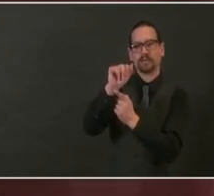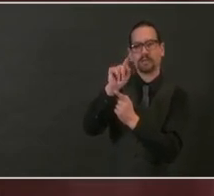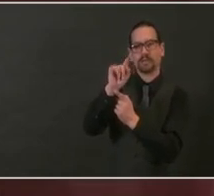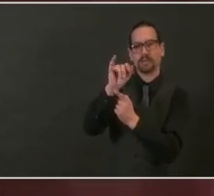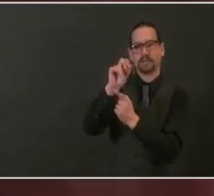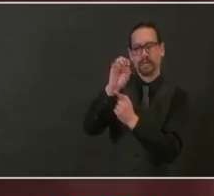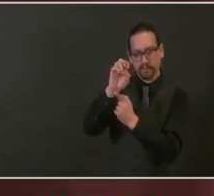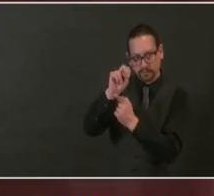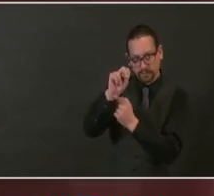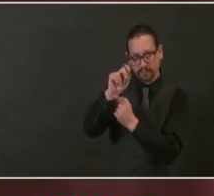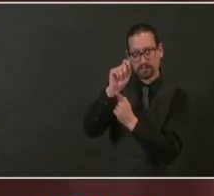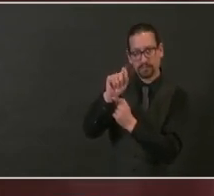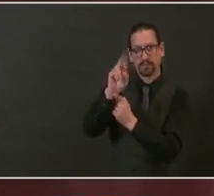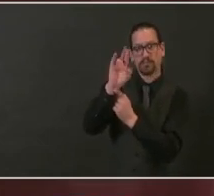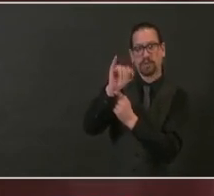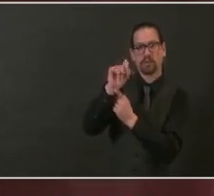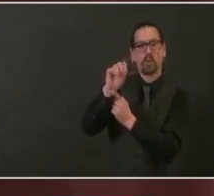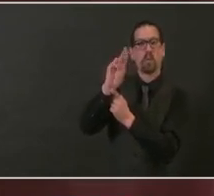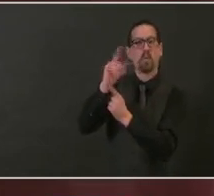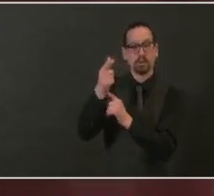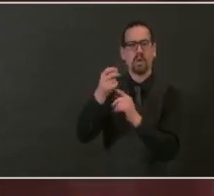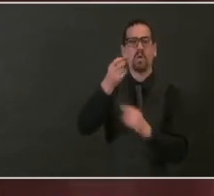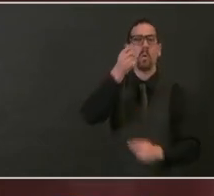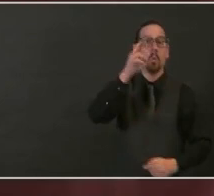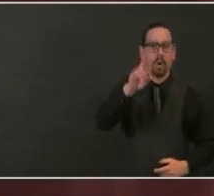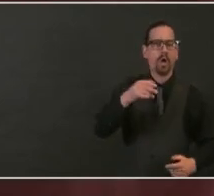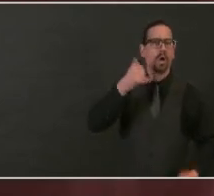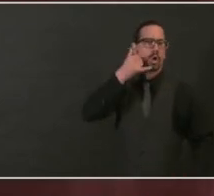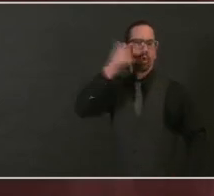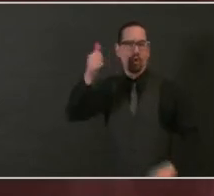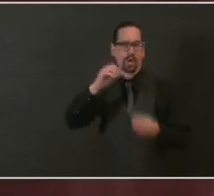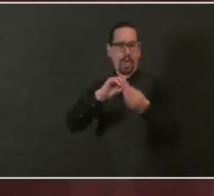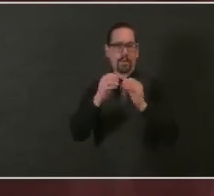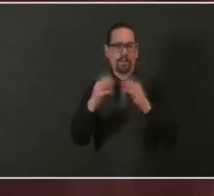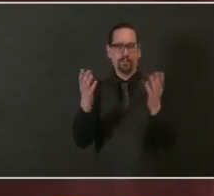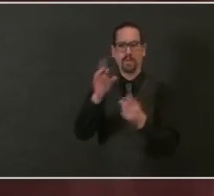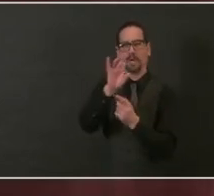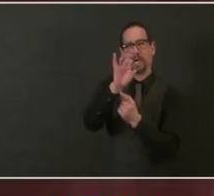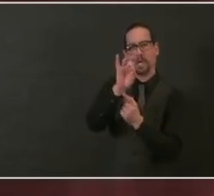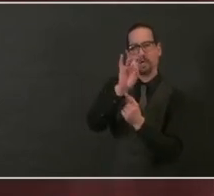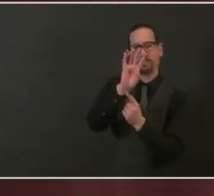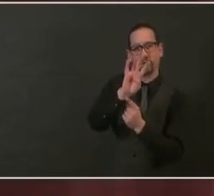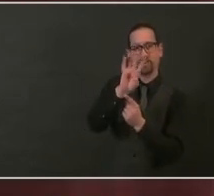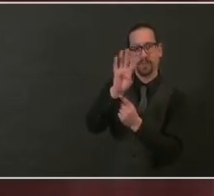-930-1779.